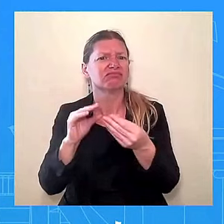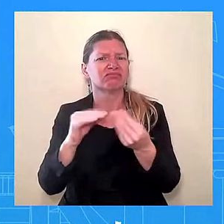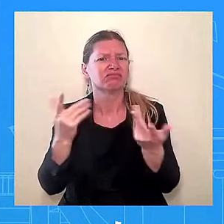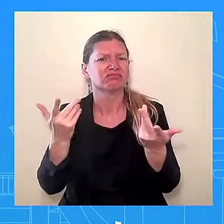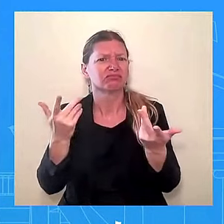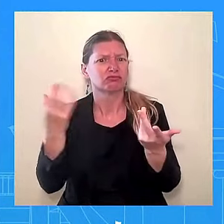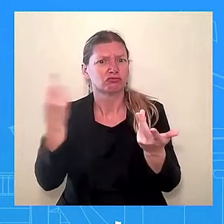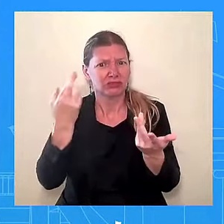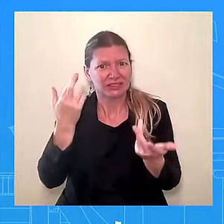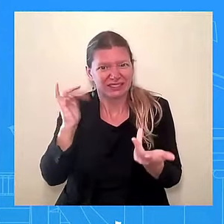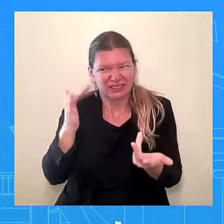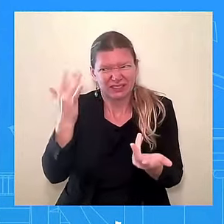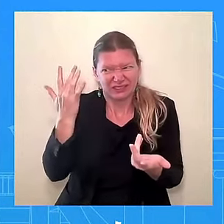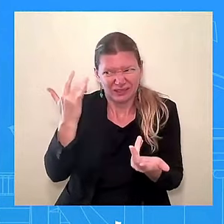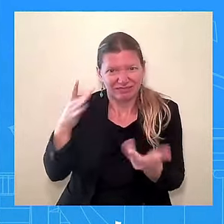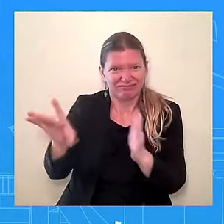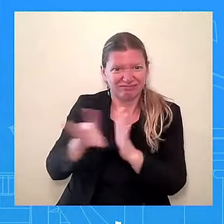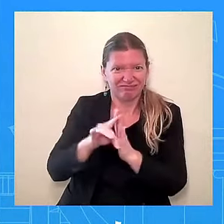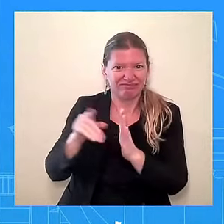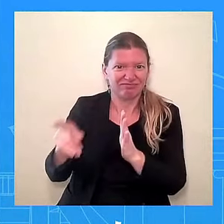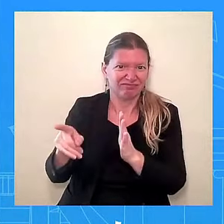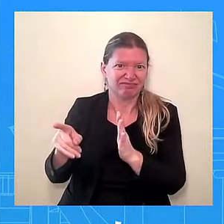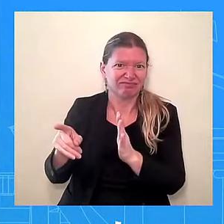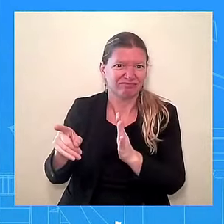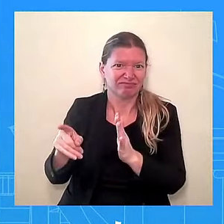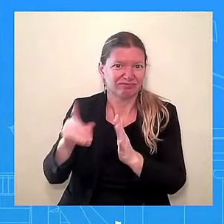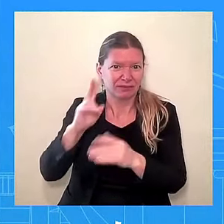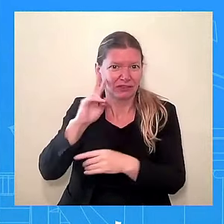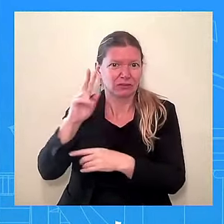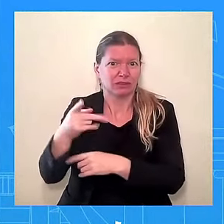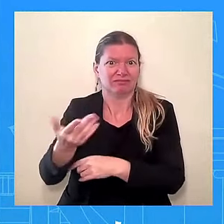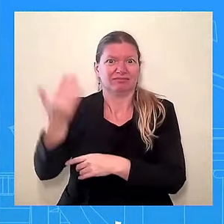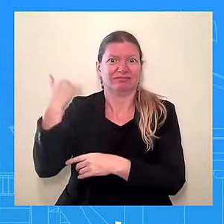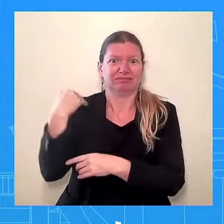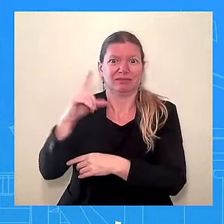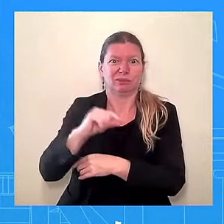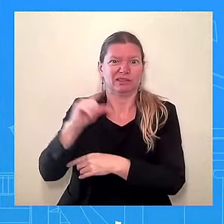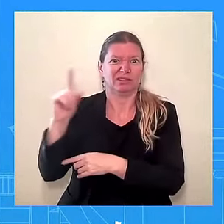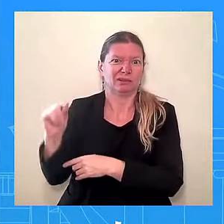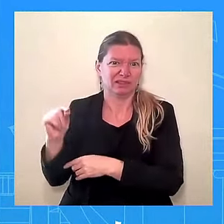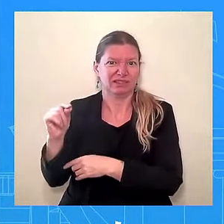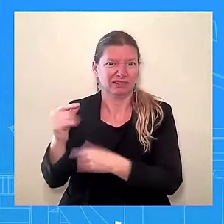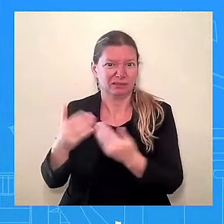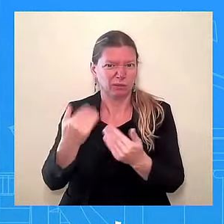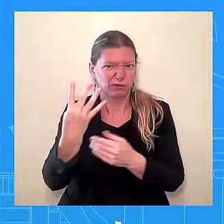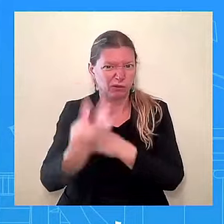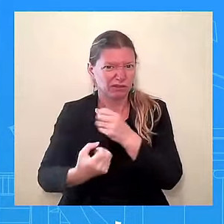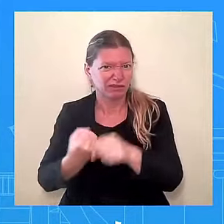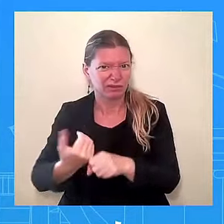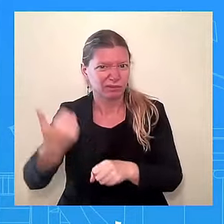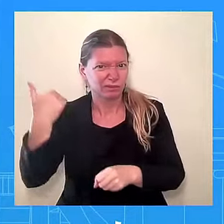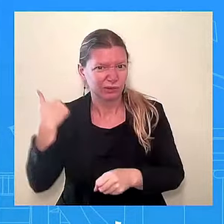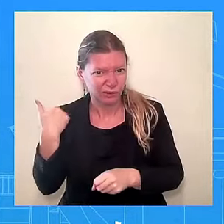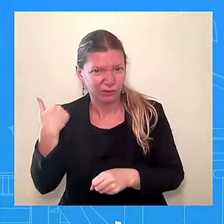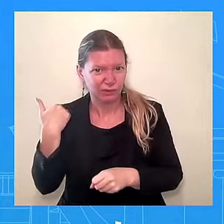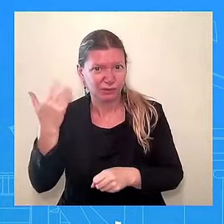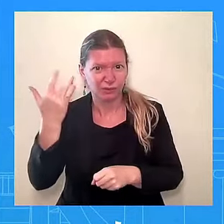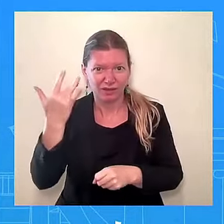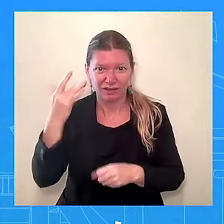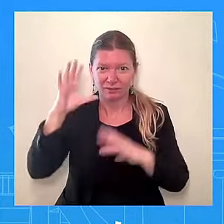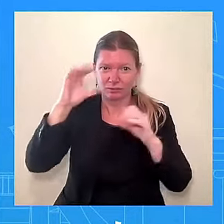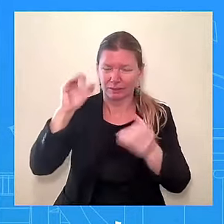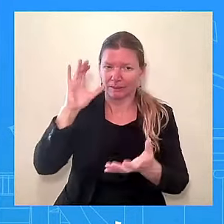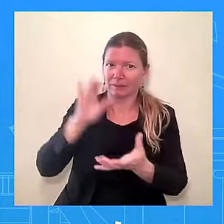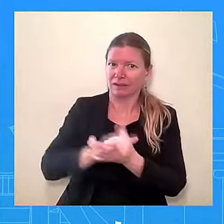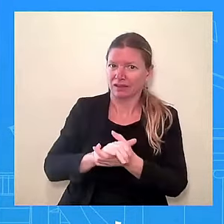back in 2020, almost, gosh, almost four years ago, is because he believed she could lead on day one. And that we have to remember